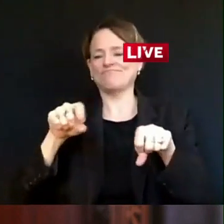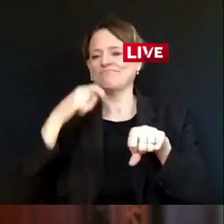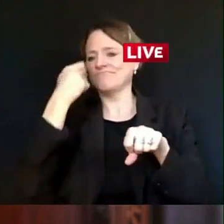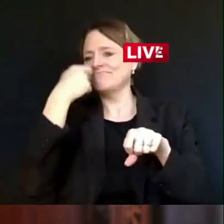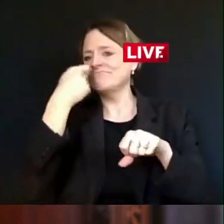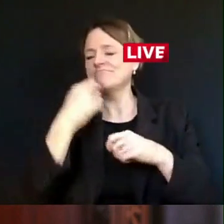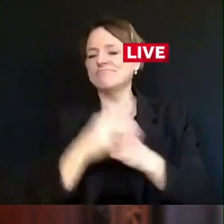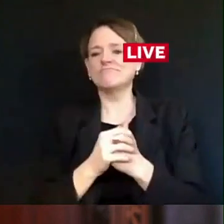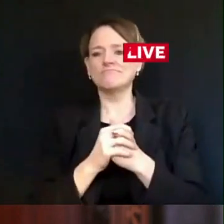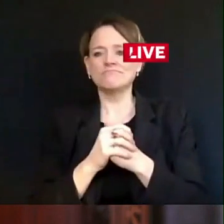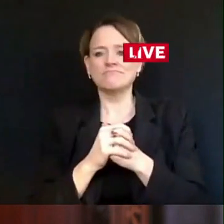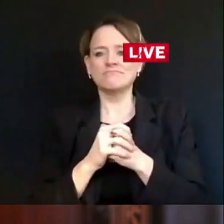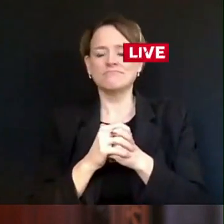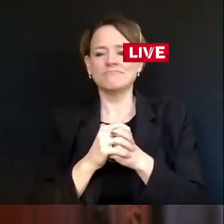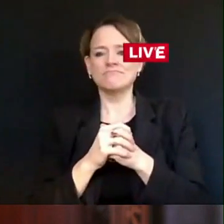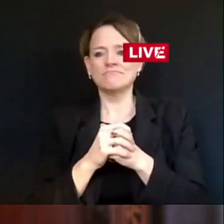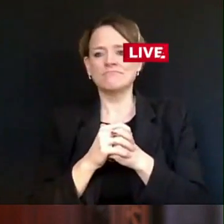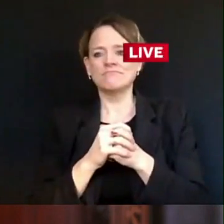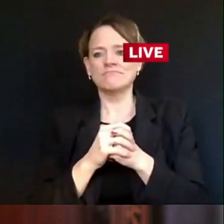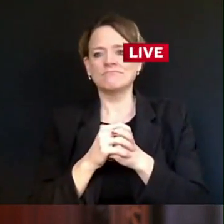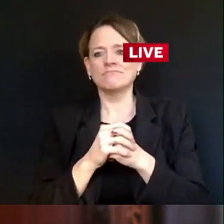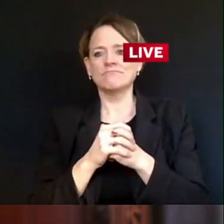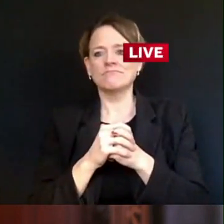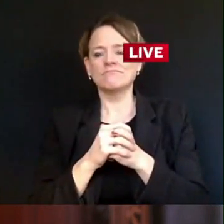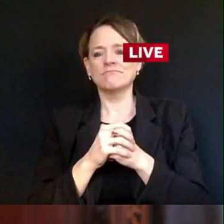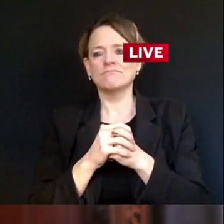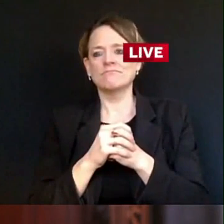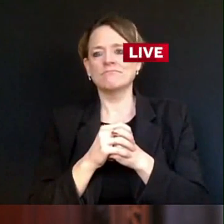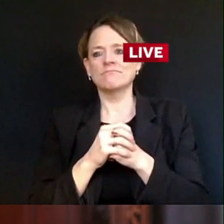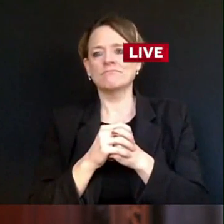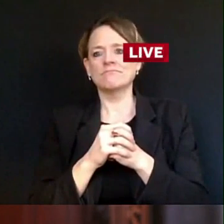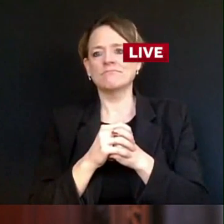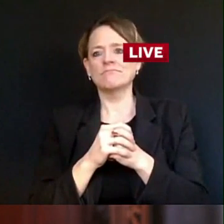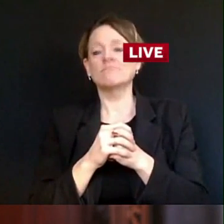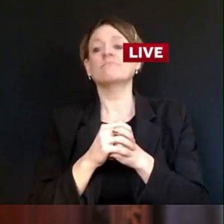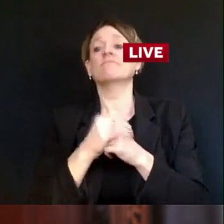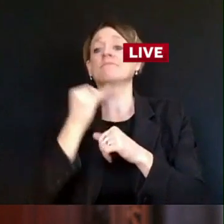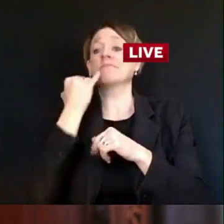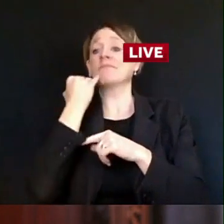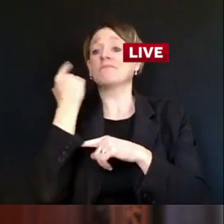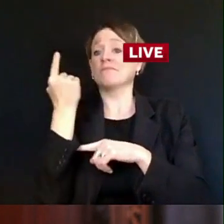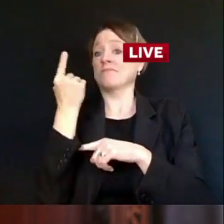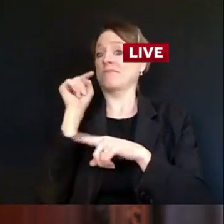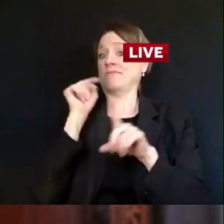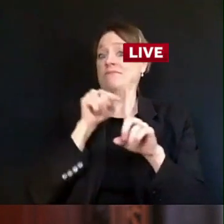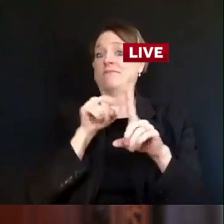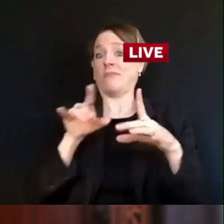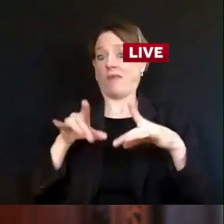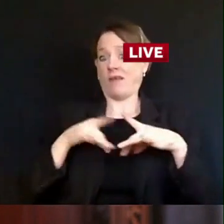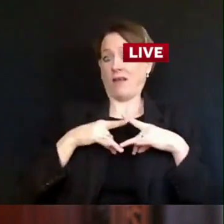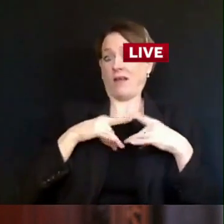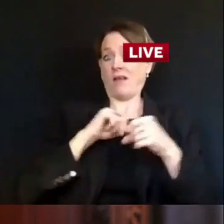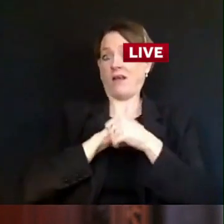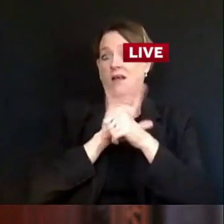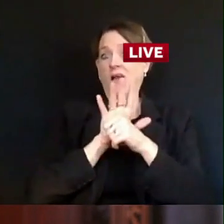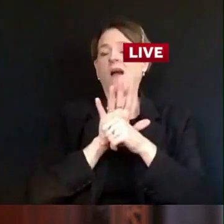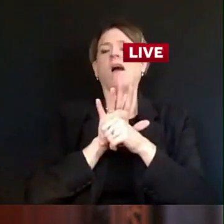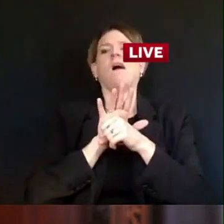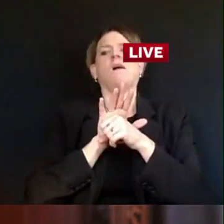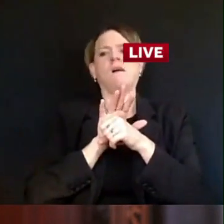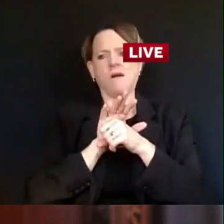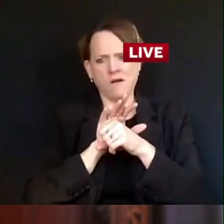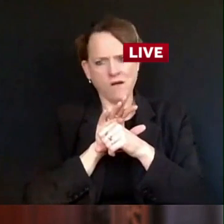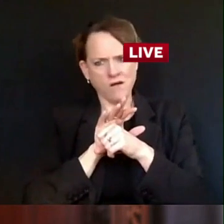with others and get tested, and make sure to let any of your close contacts know so that they can take precautions as well.